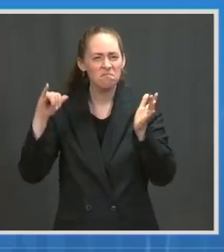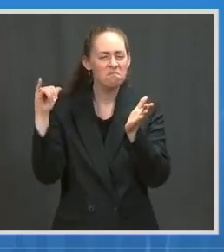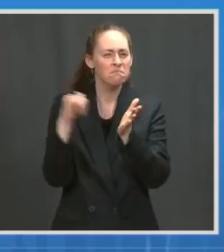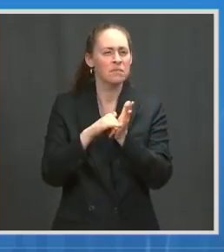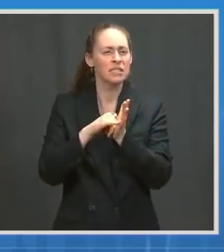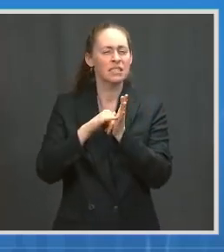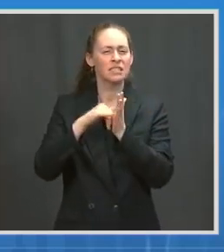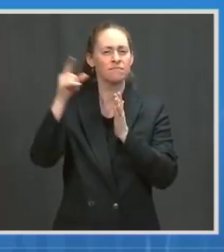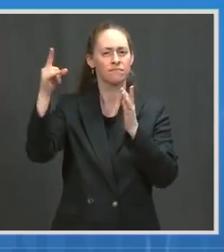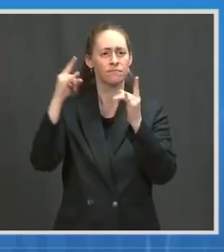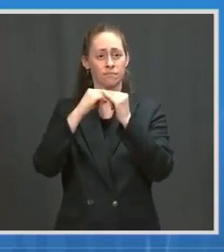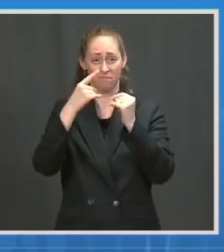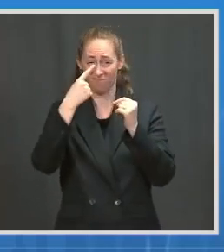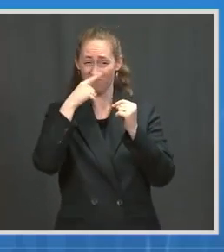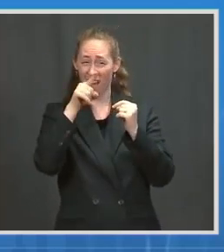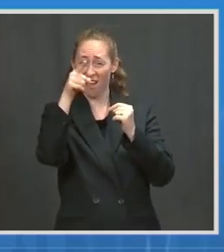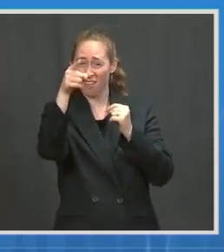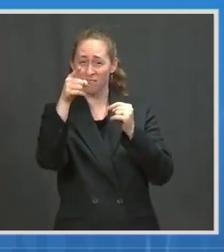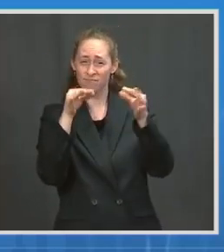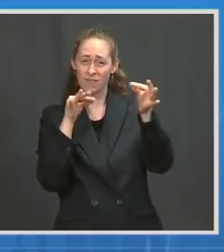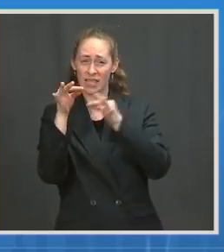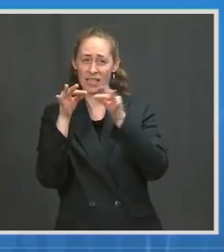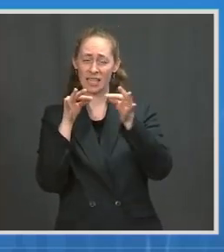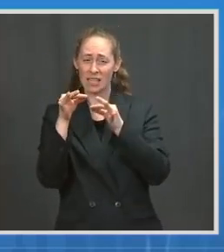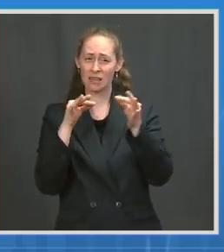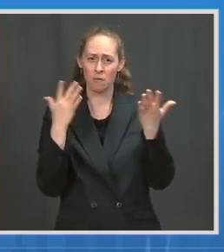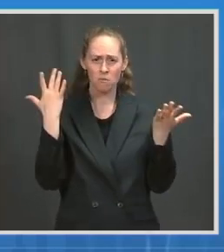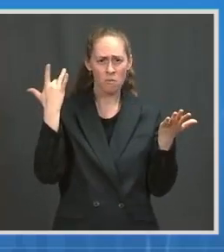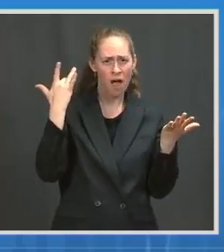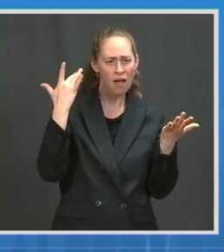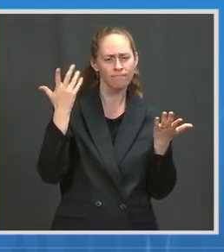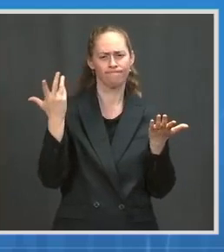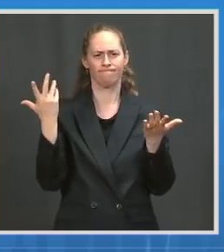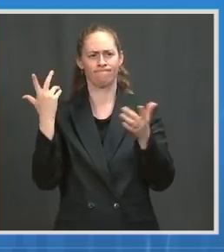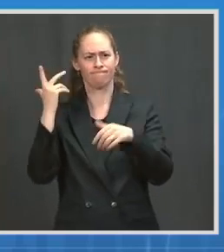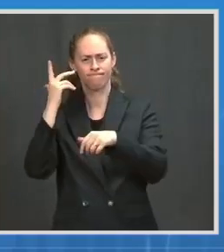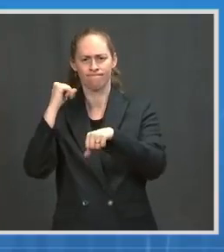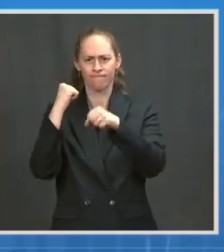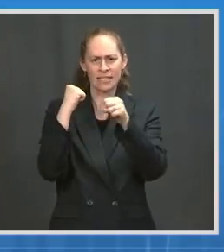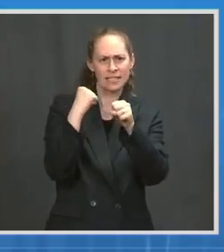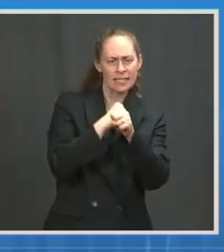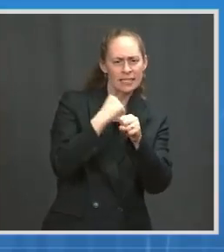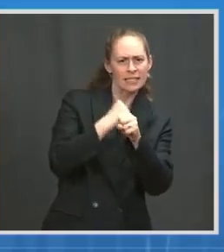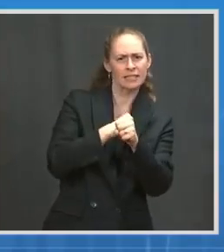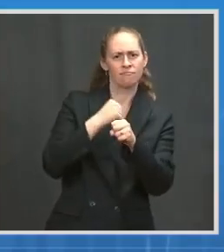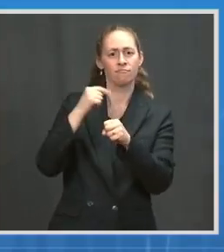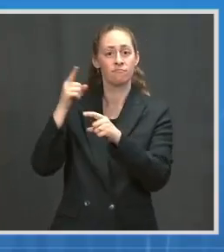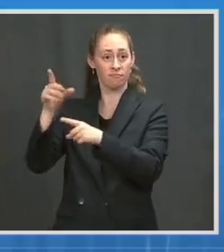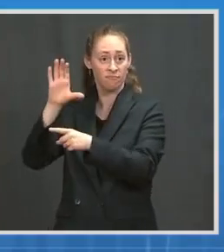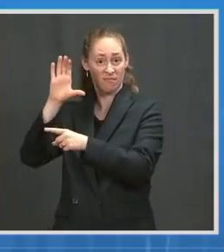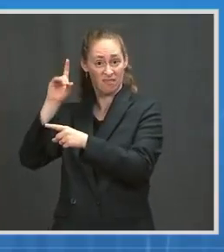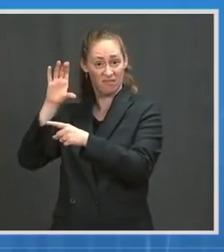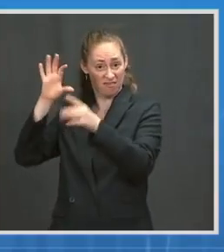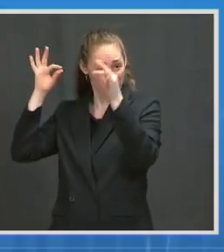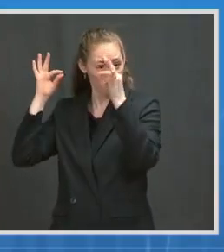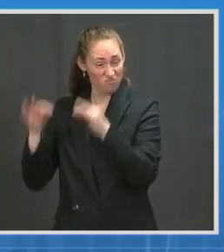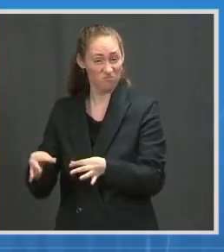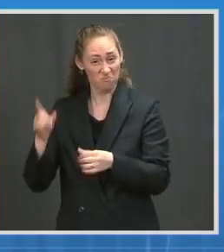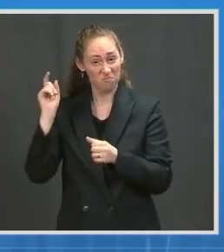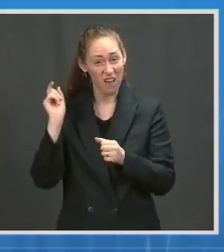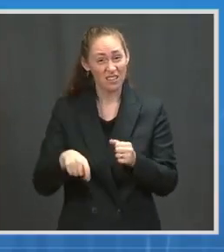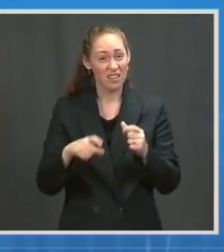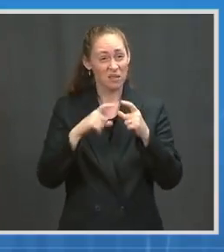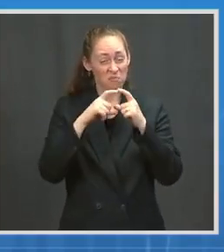at all about the data or the evidence that the CDC used to make that determination that kids need to be wearing masks